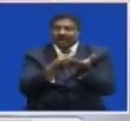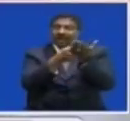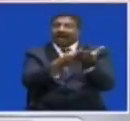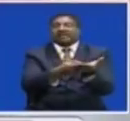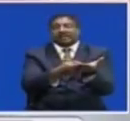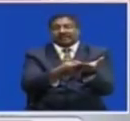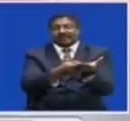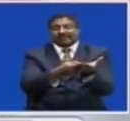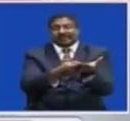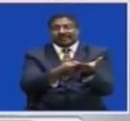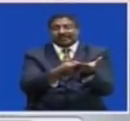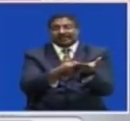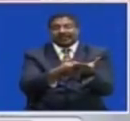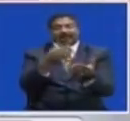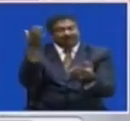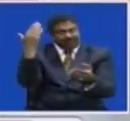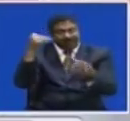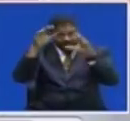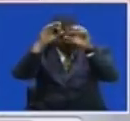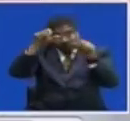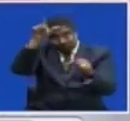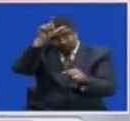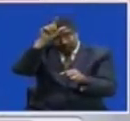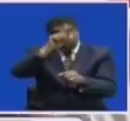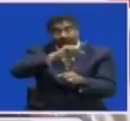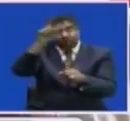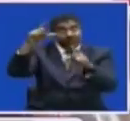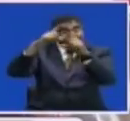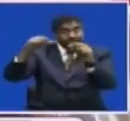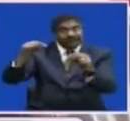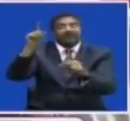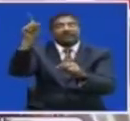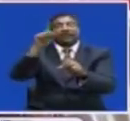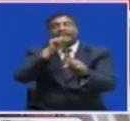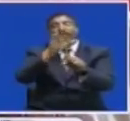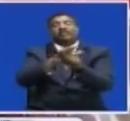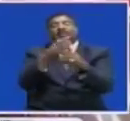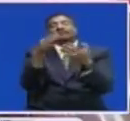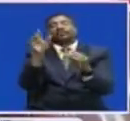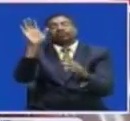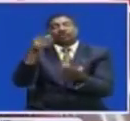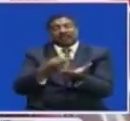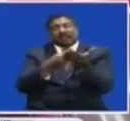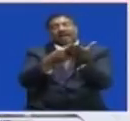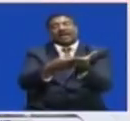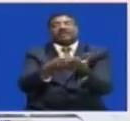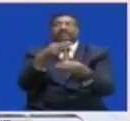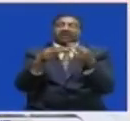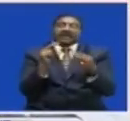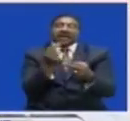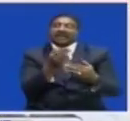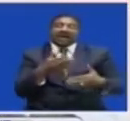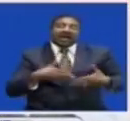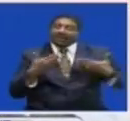Hebdo Sinjo promised his Excellency President That he will be able to construct as a grant So, and we are happy with the